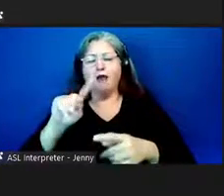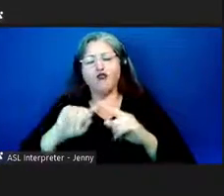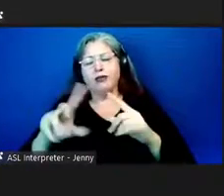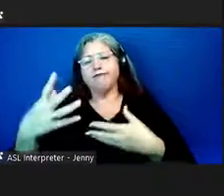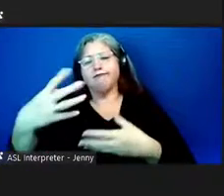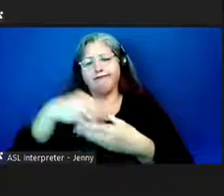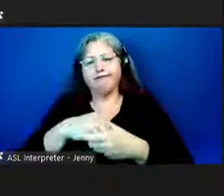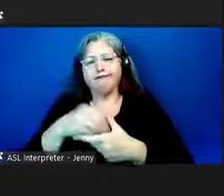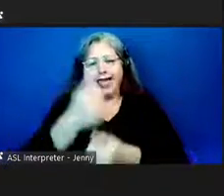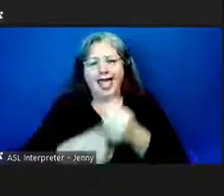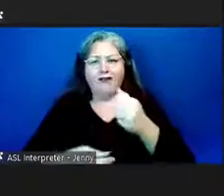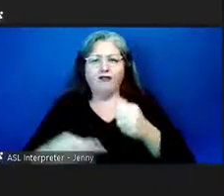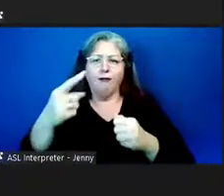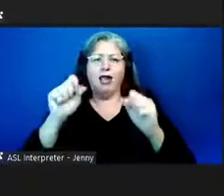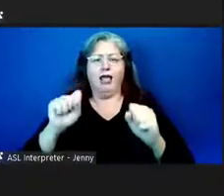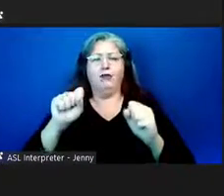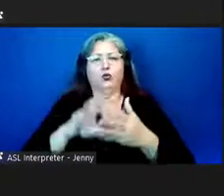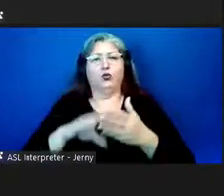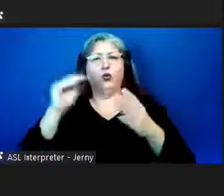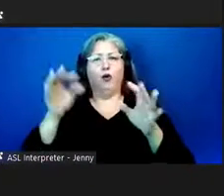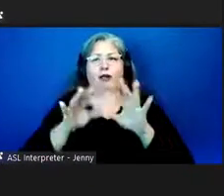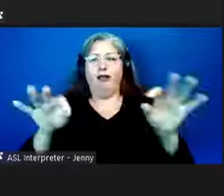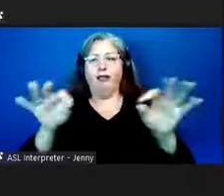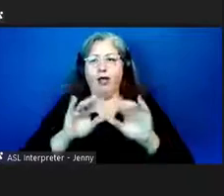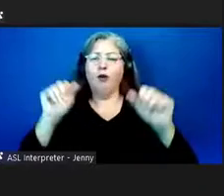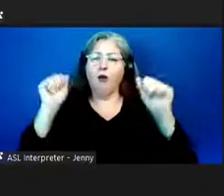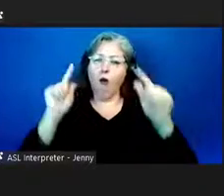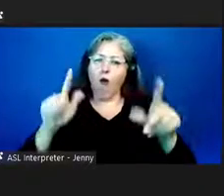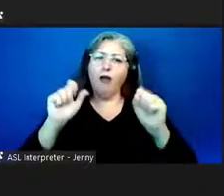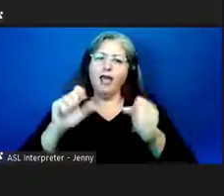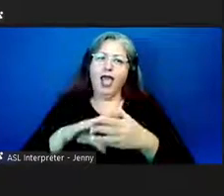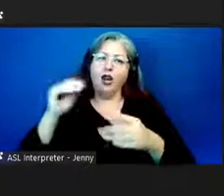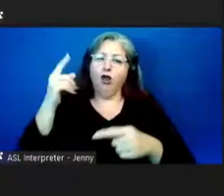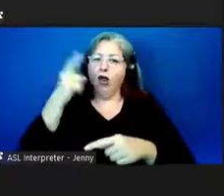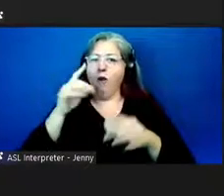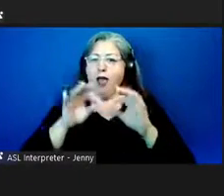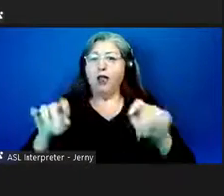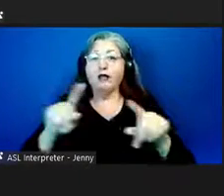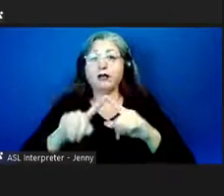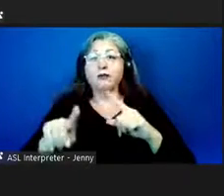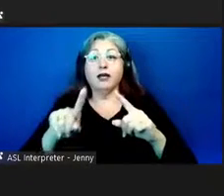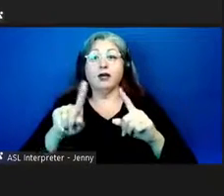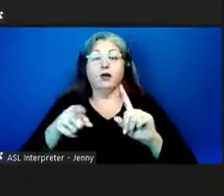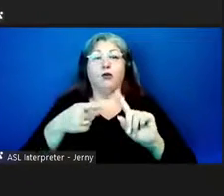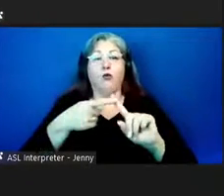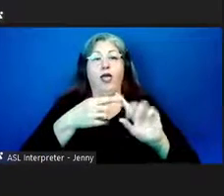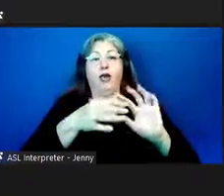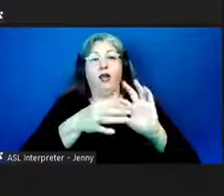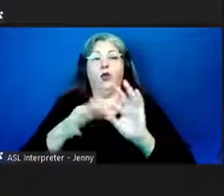can learn a language everybody can learn hawaiian but when we get to into